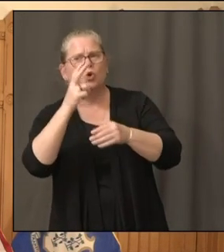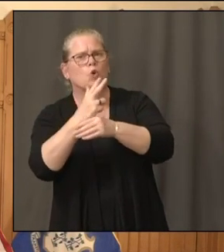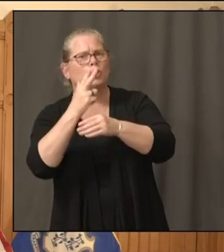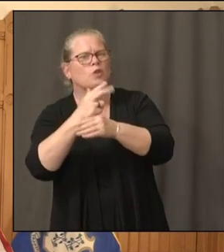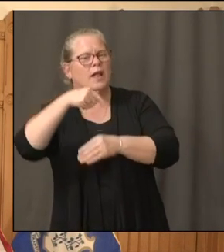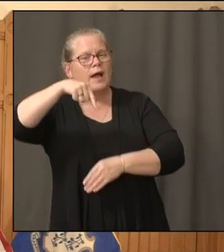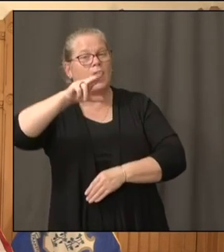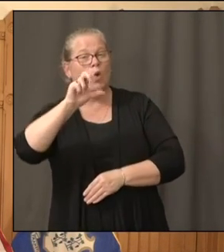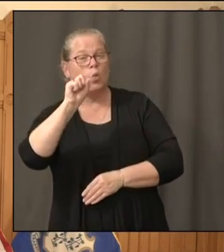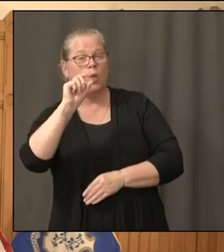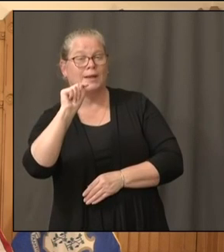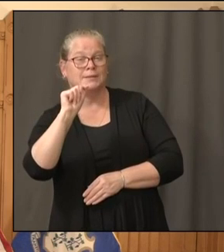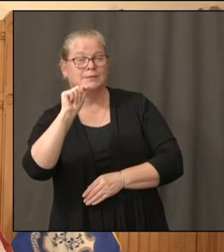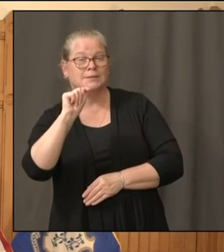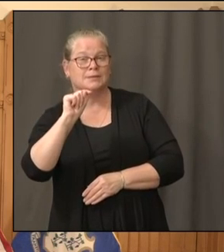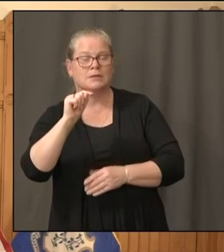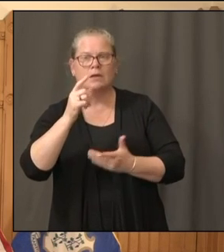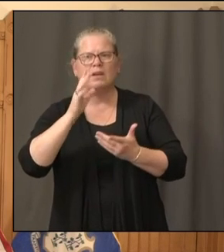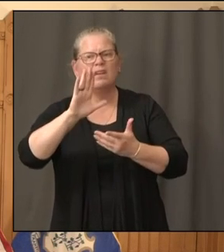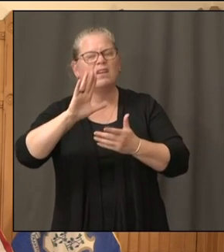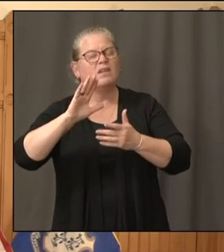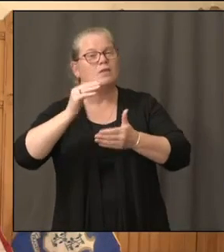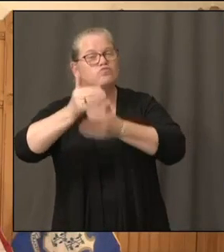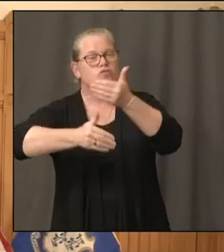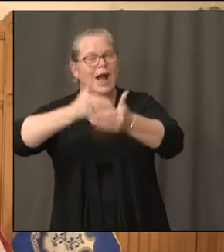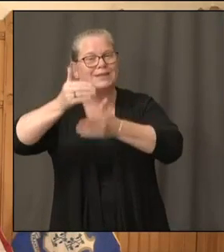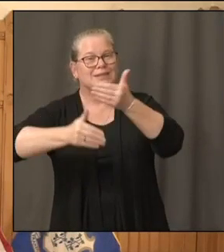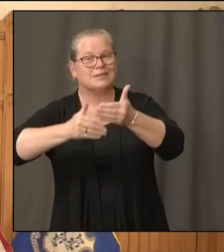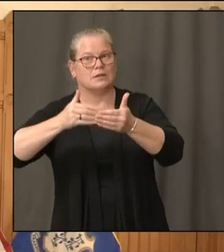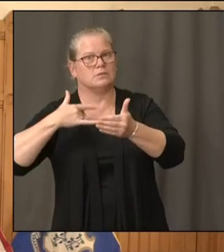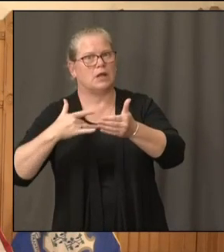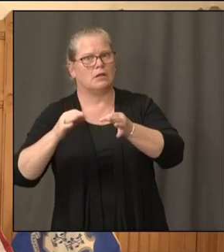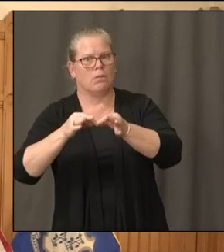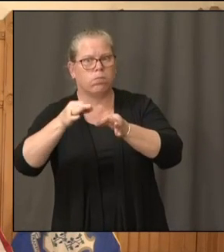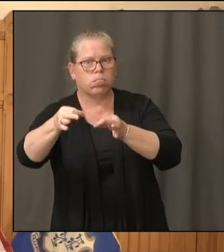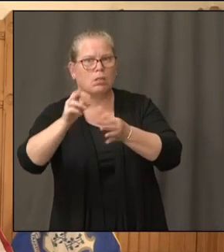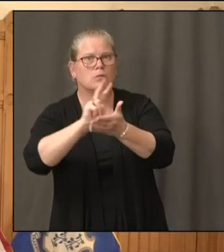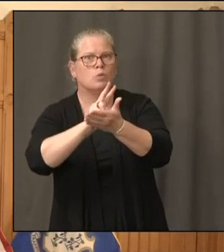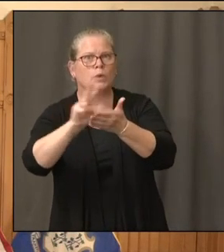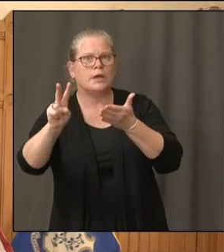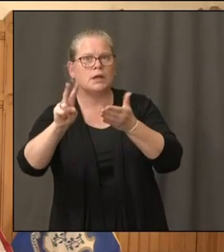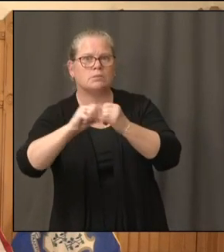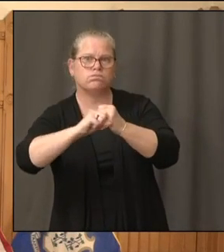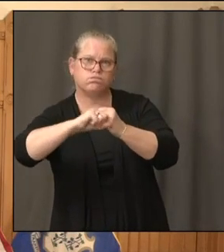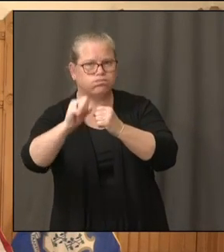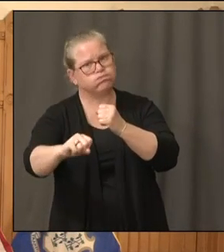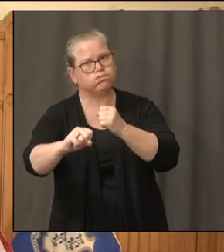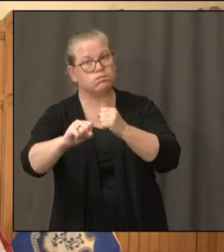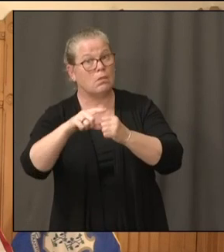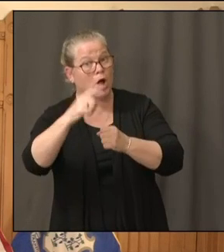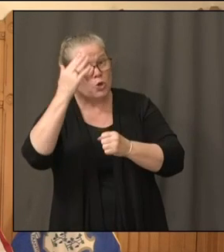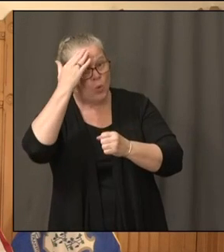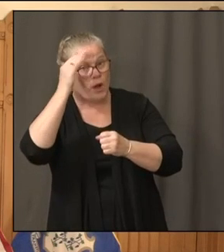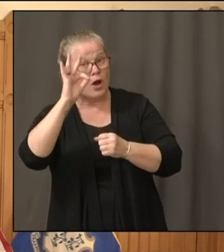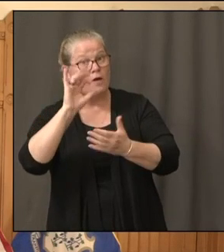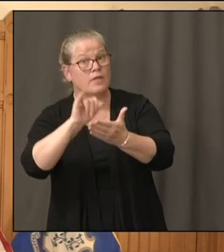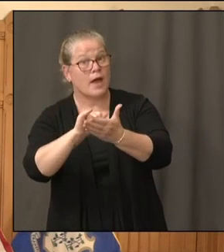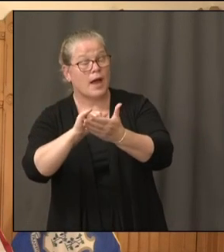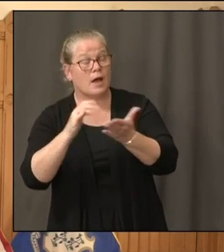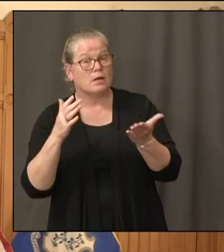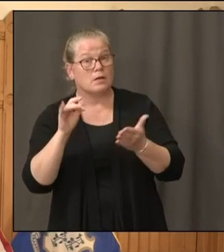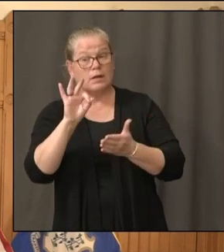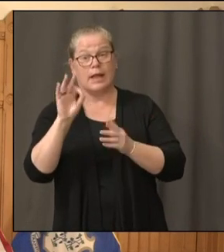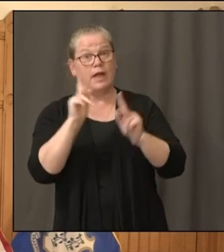processing delays, like about two weeks. I was wondering if you were aware of this. And should people who want to get timely